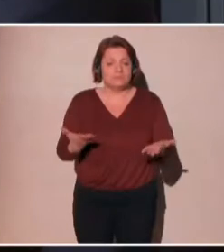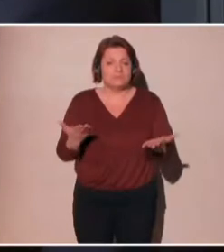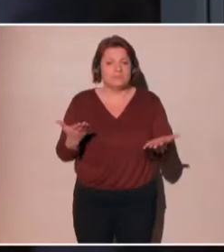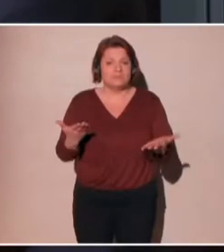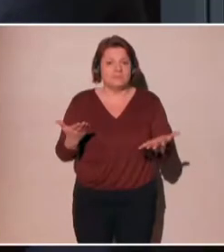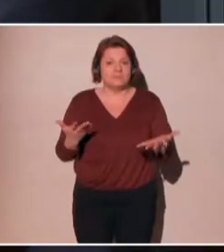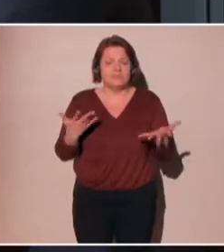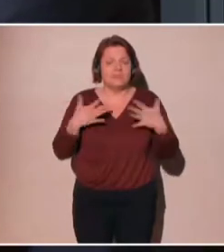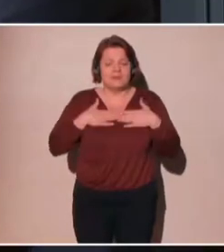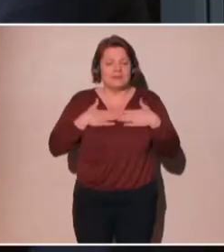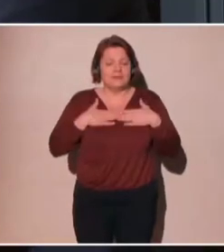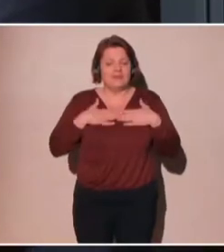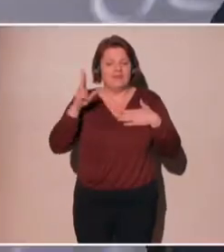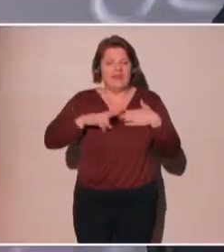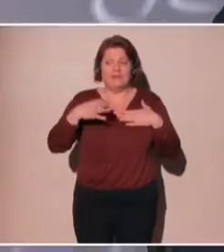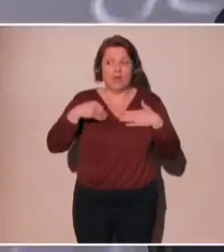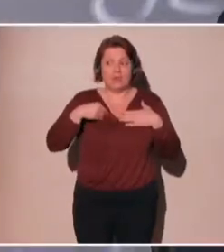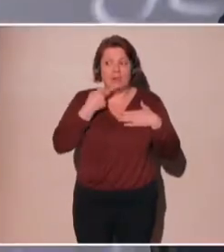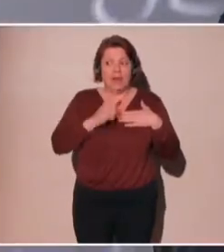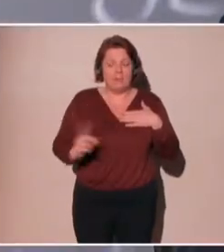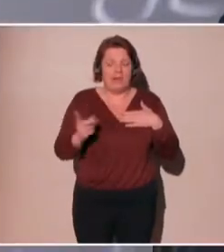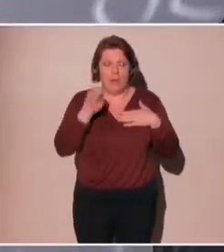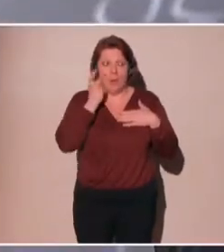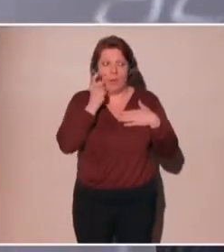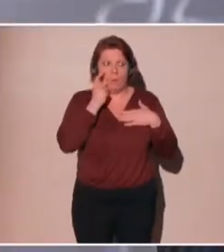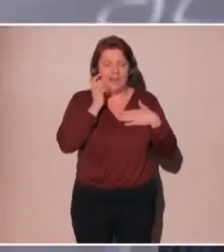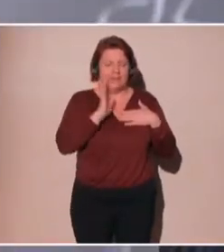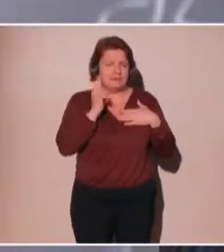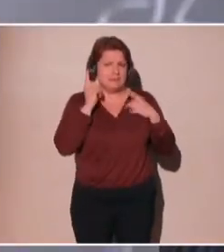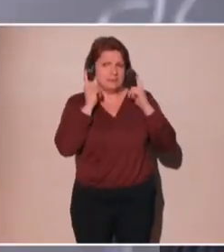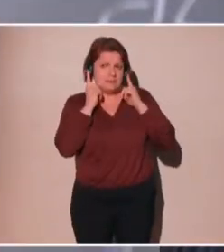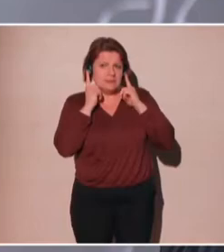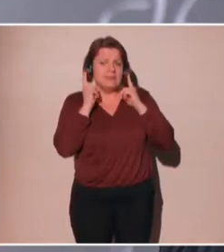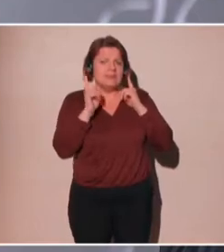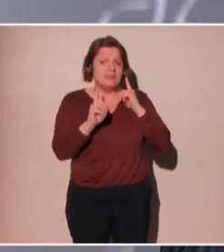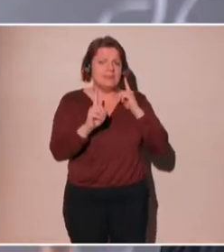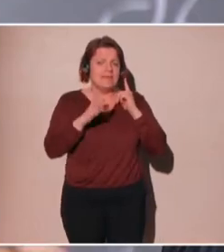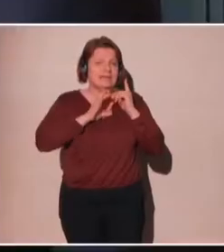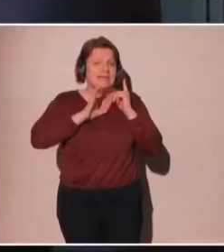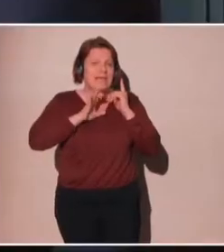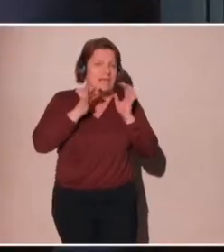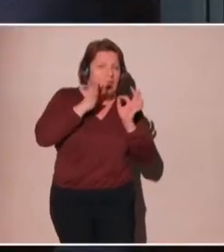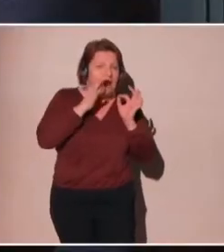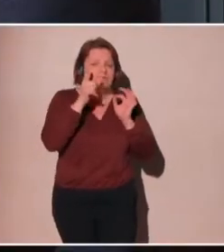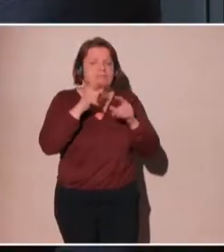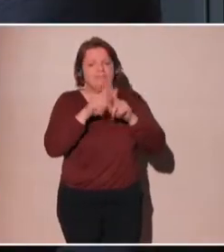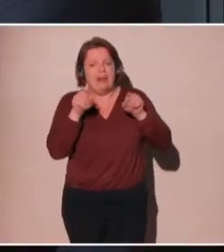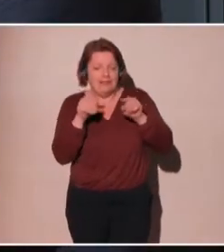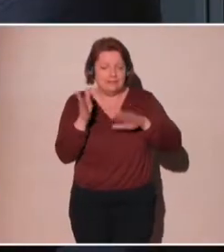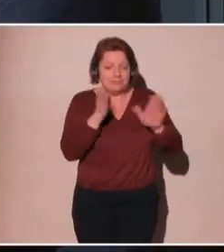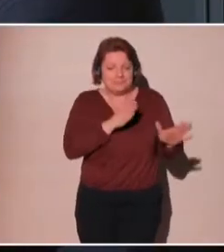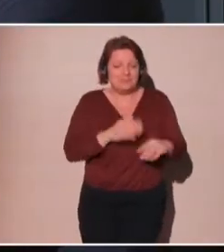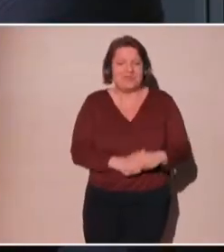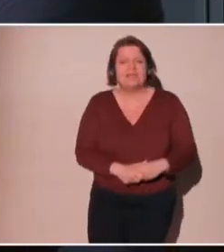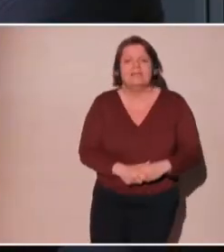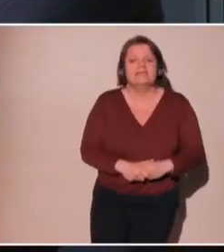Yet. Yet, yes, I'm working on it though. This is a slight detour. I just want to know in the age of AI, I didn't have